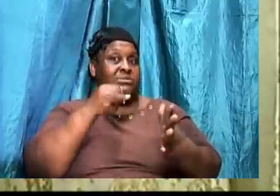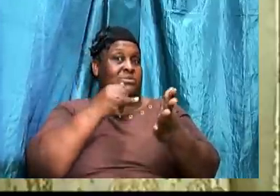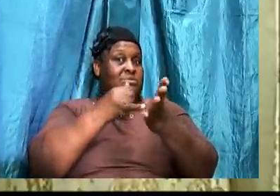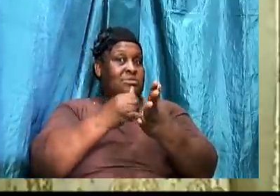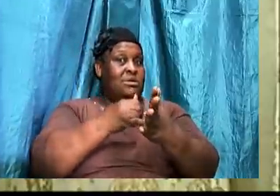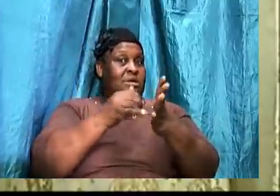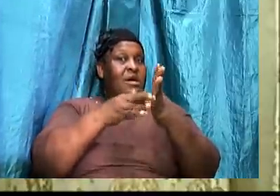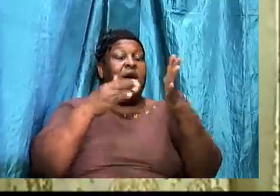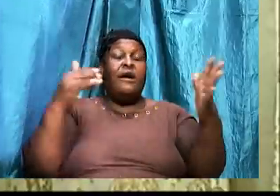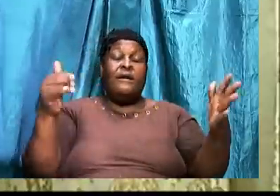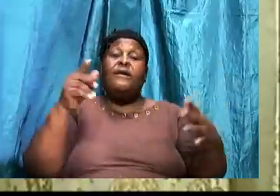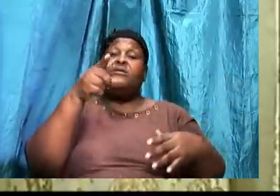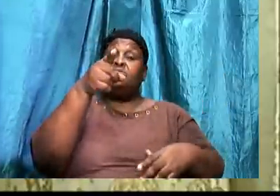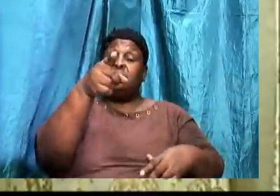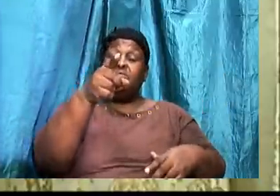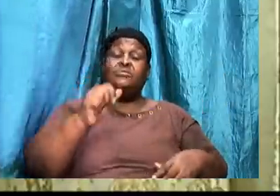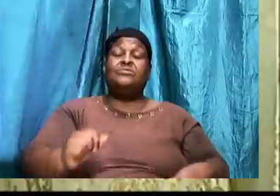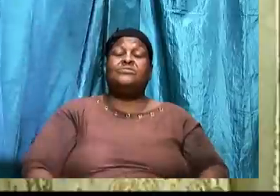Against you.